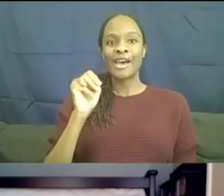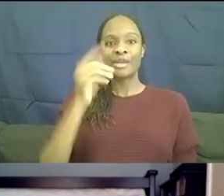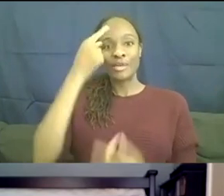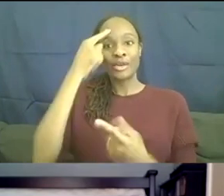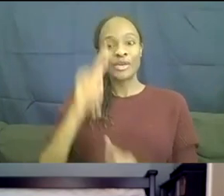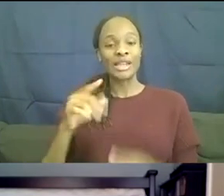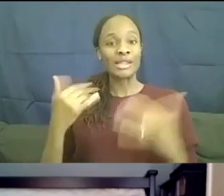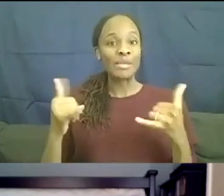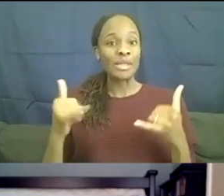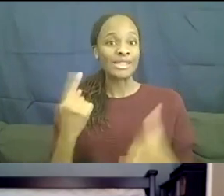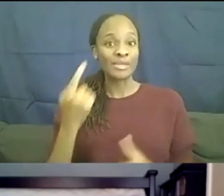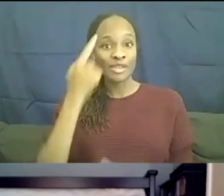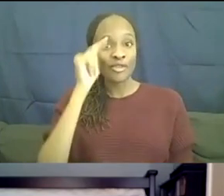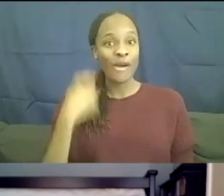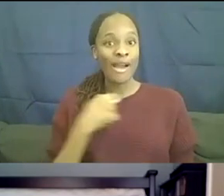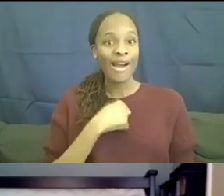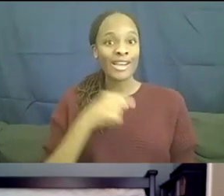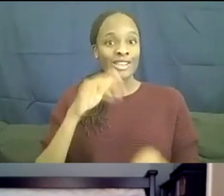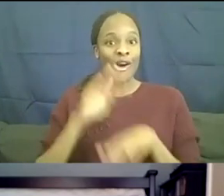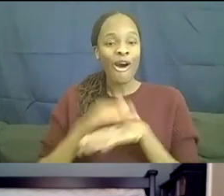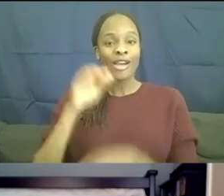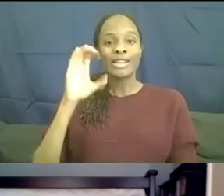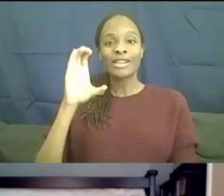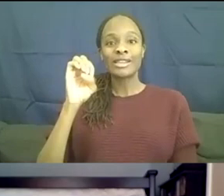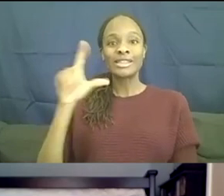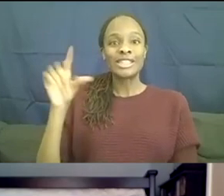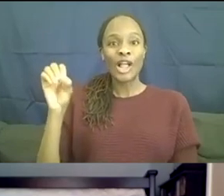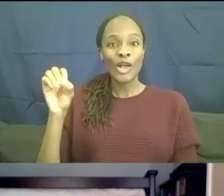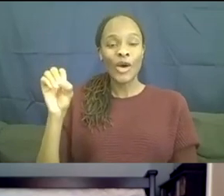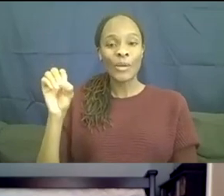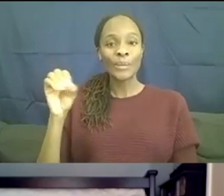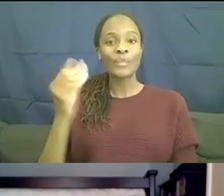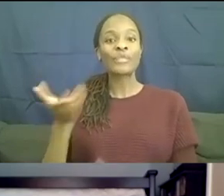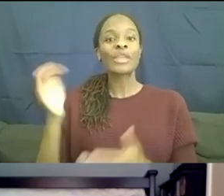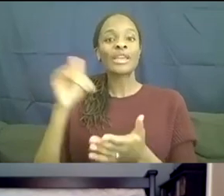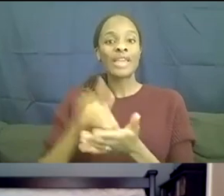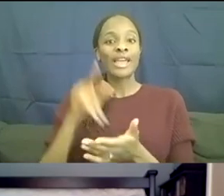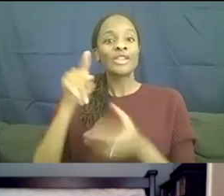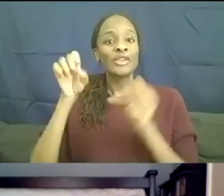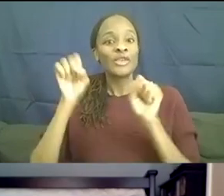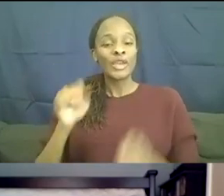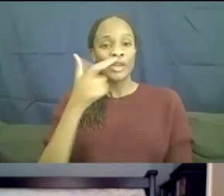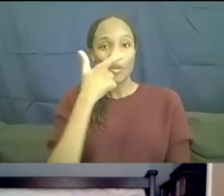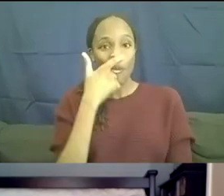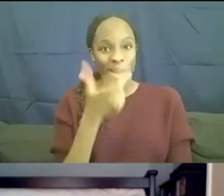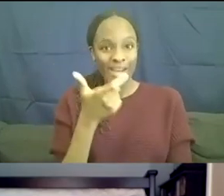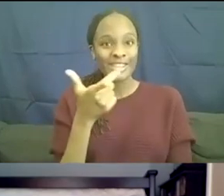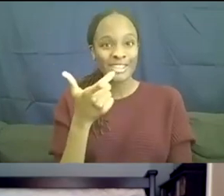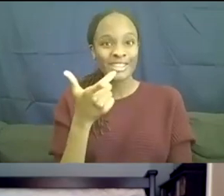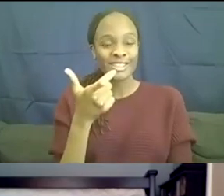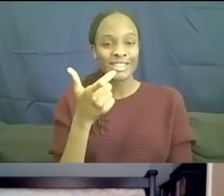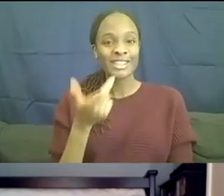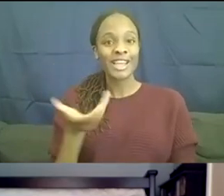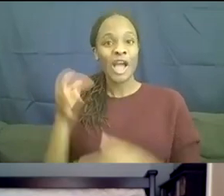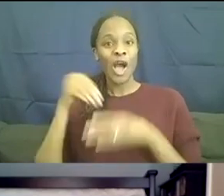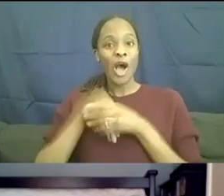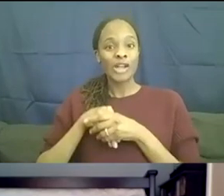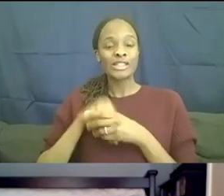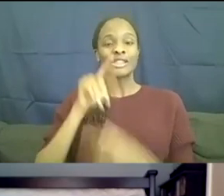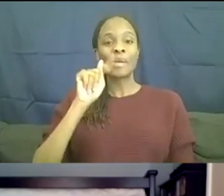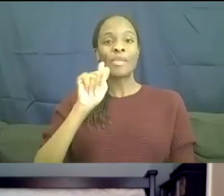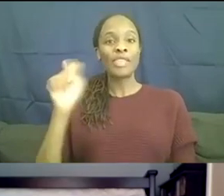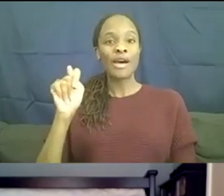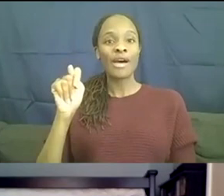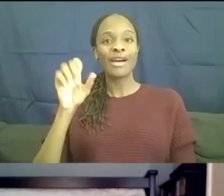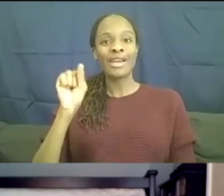on the cello. Again, you can watch Autism, the sequel on HBO